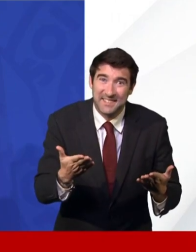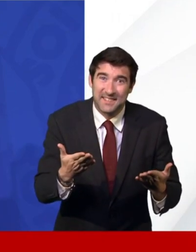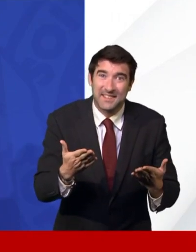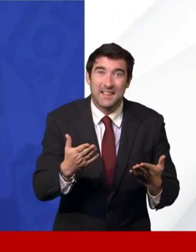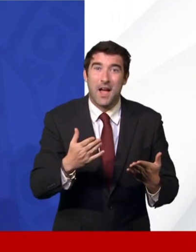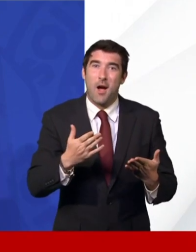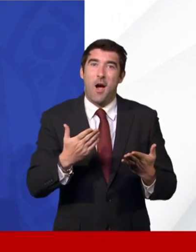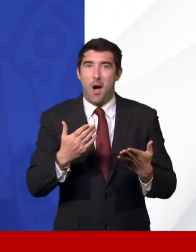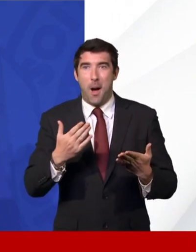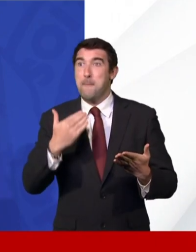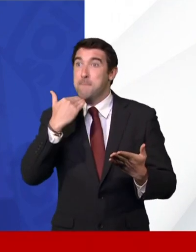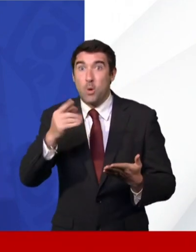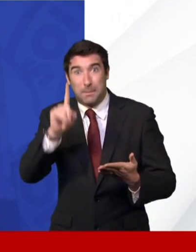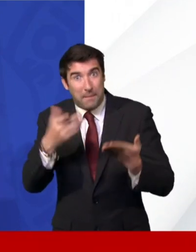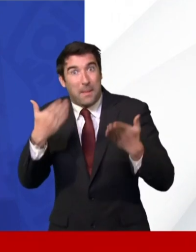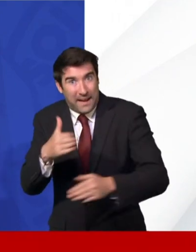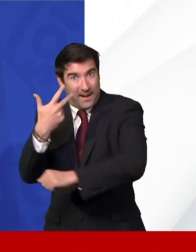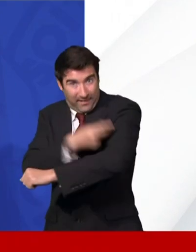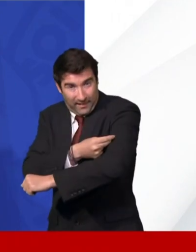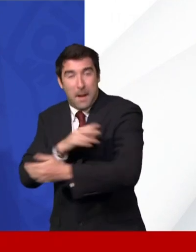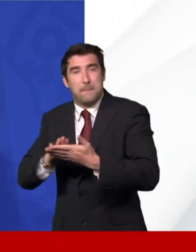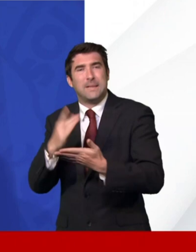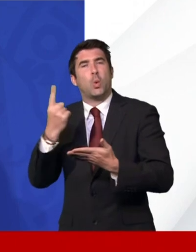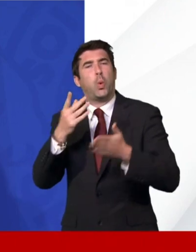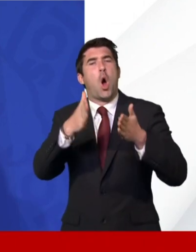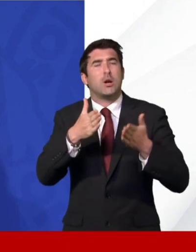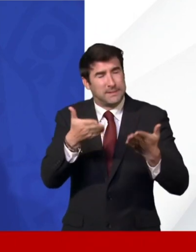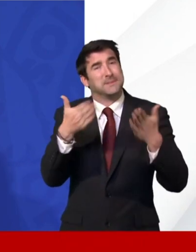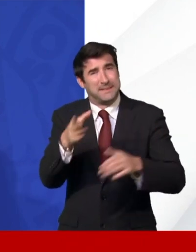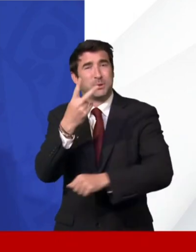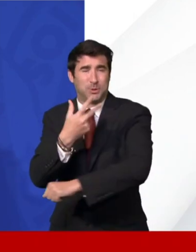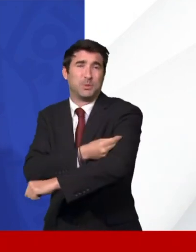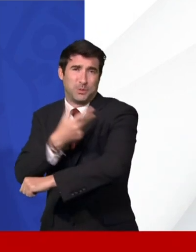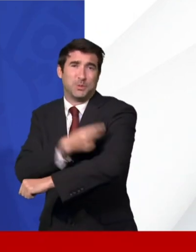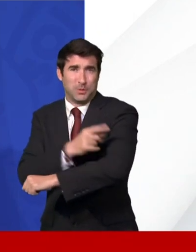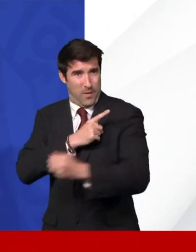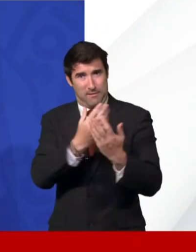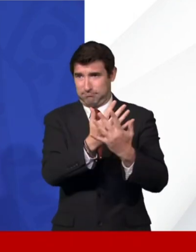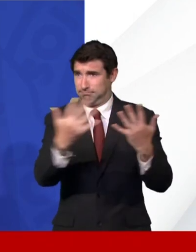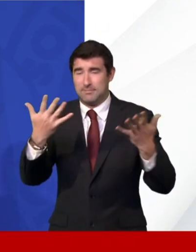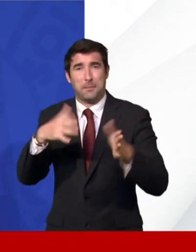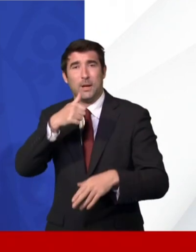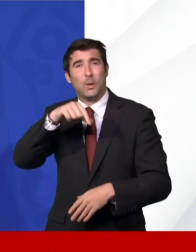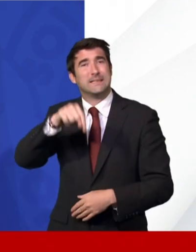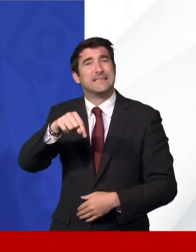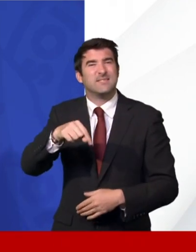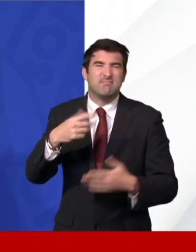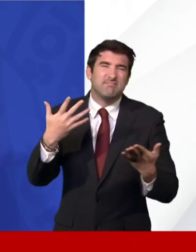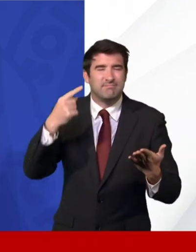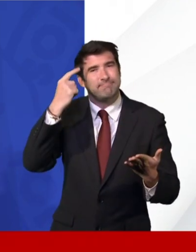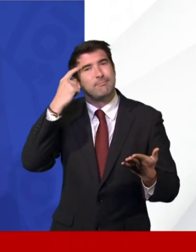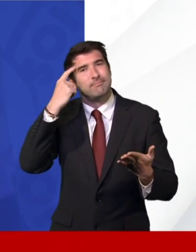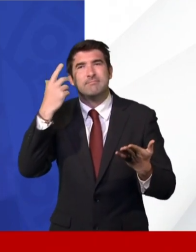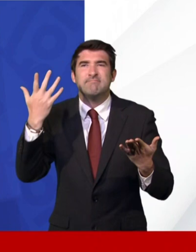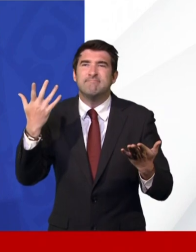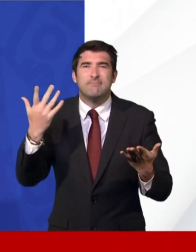the infection who are double vaccinated. That is inevitable that we will see that because of the less than